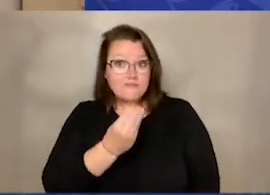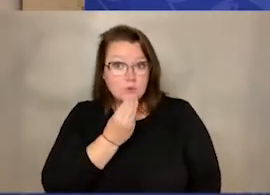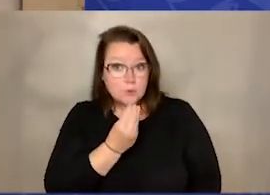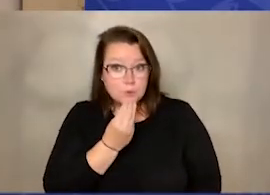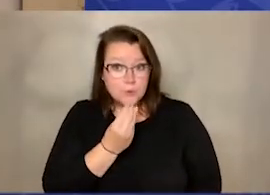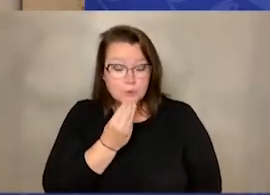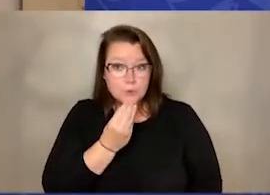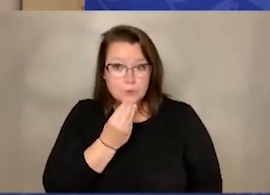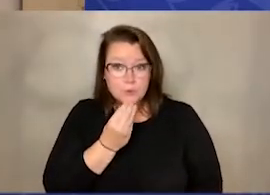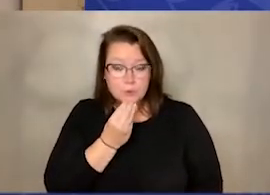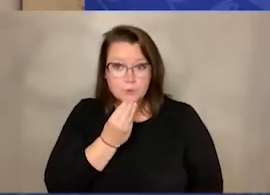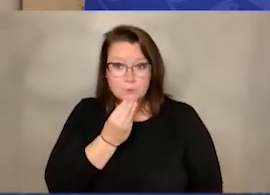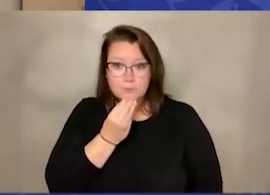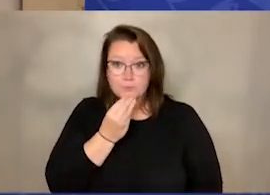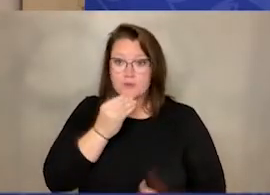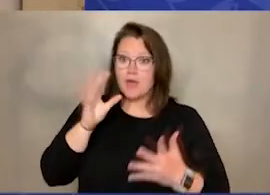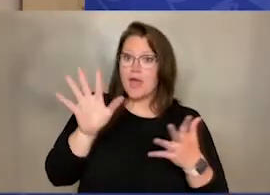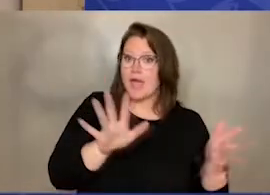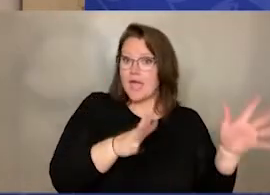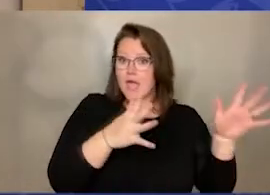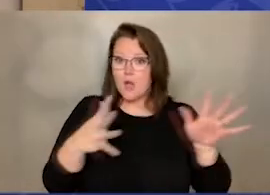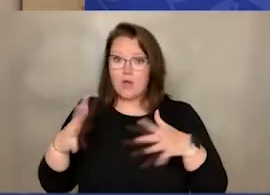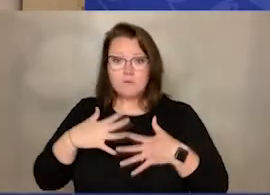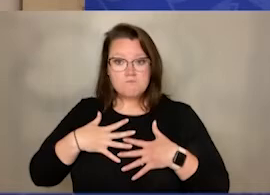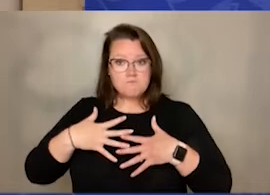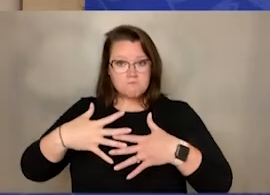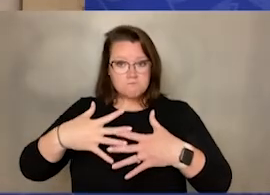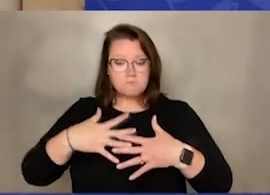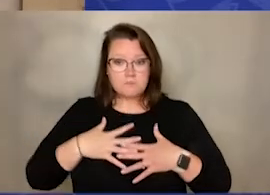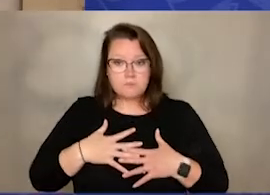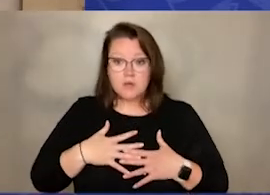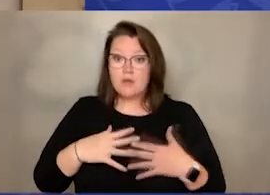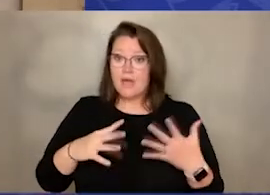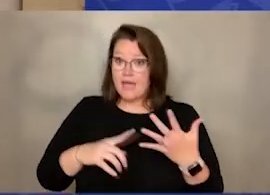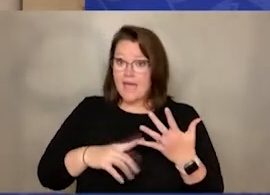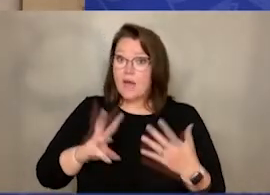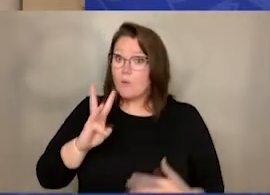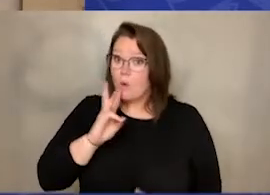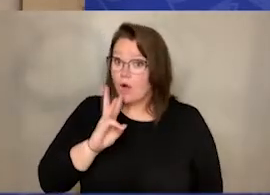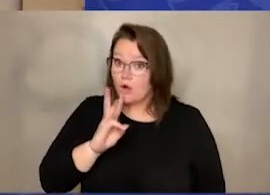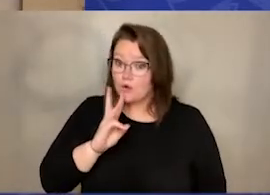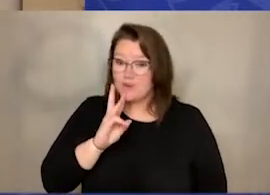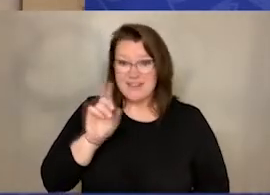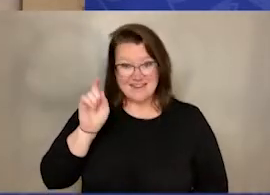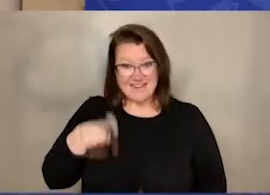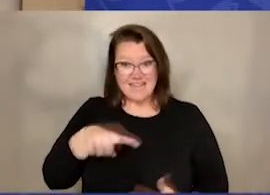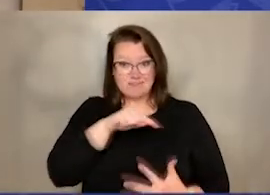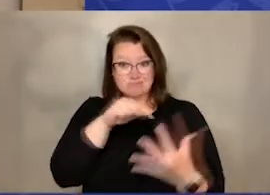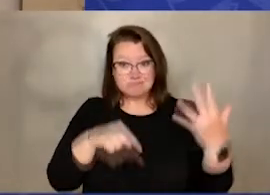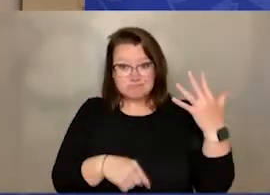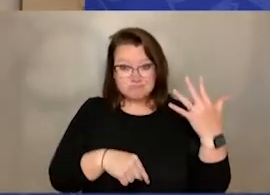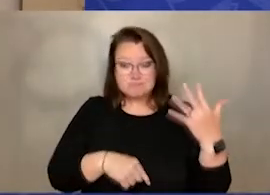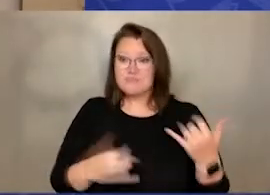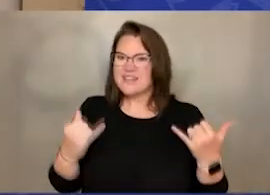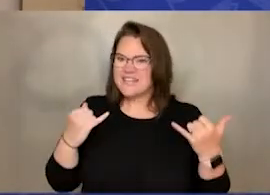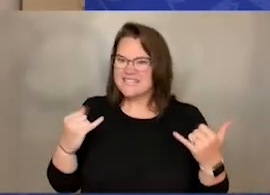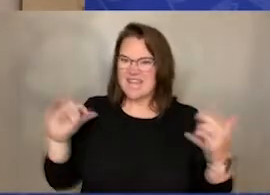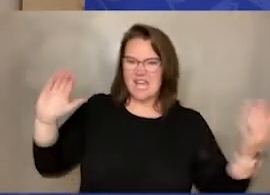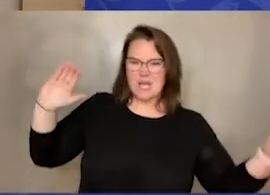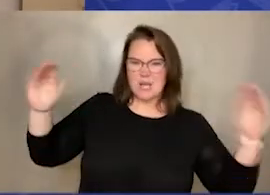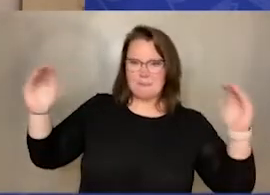air, and water. Today we're going to be comparing